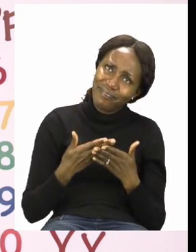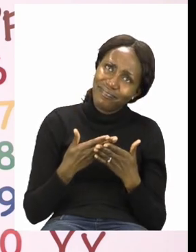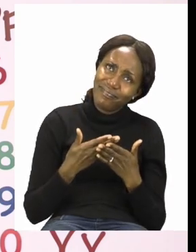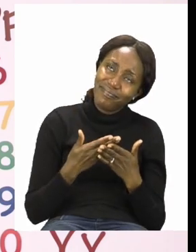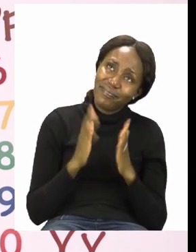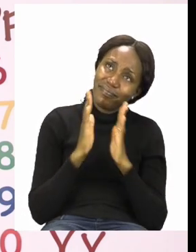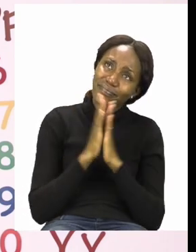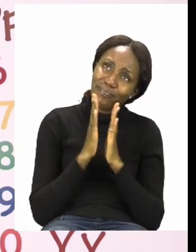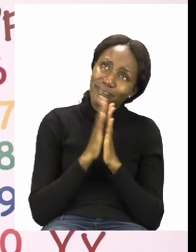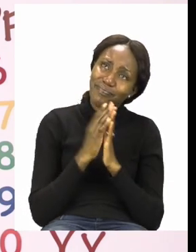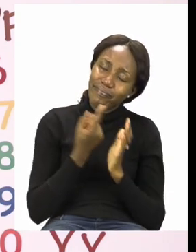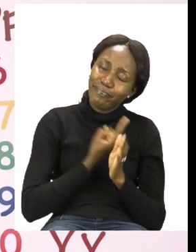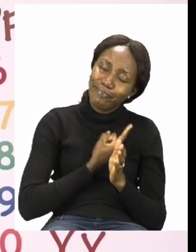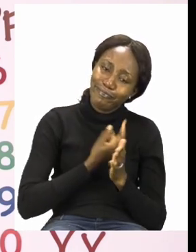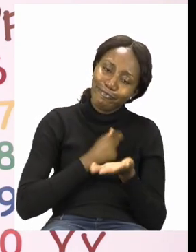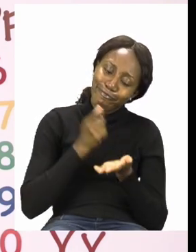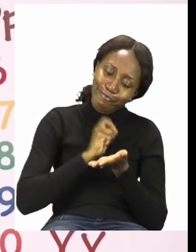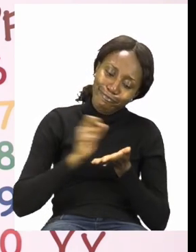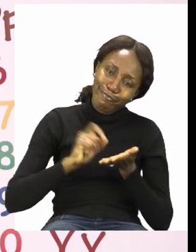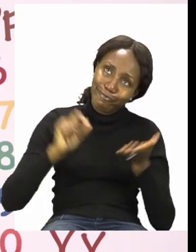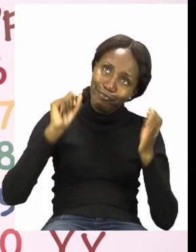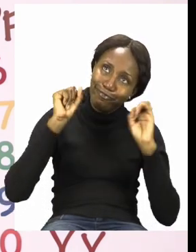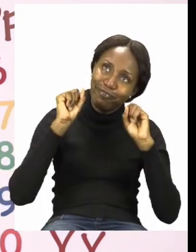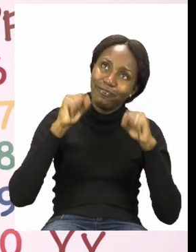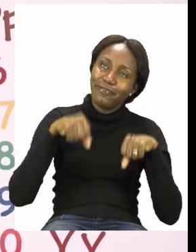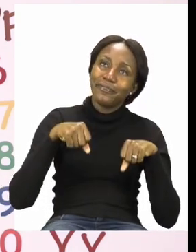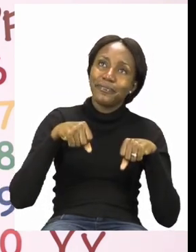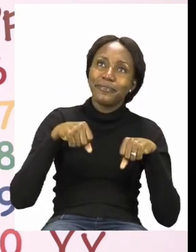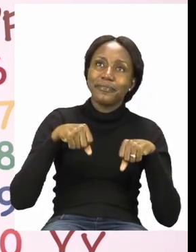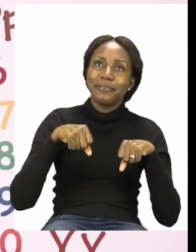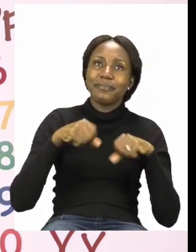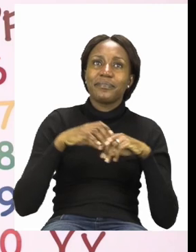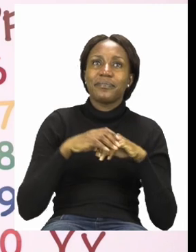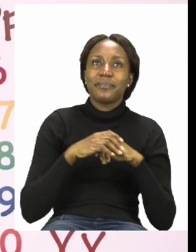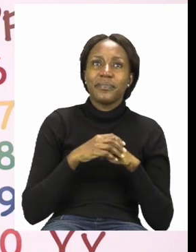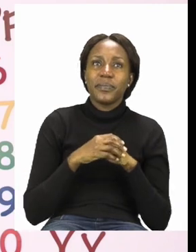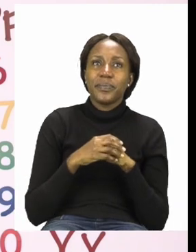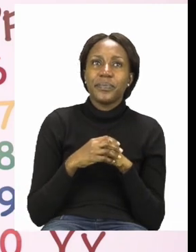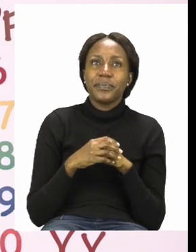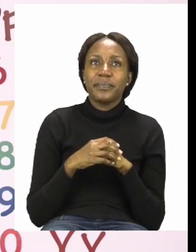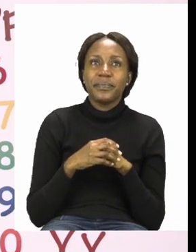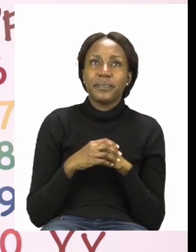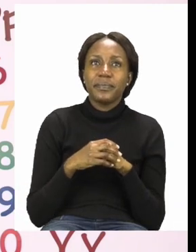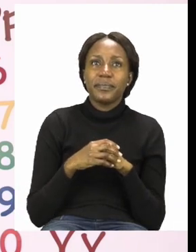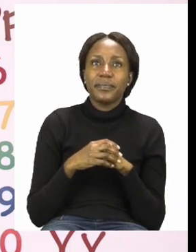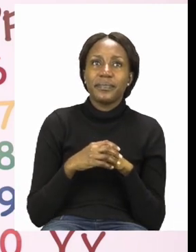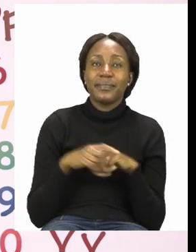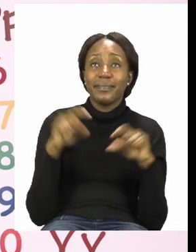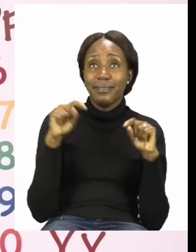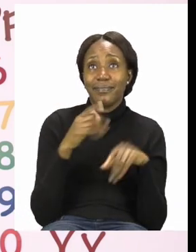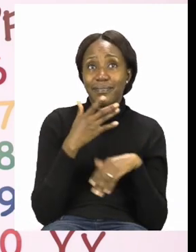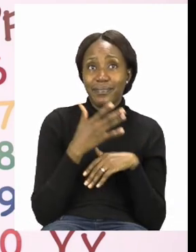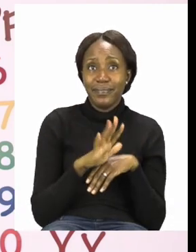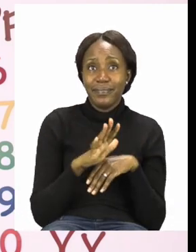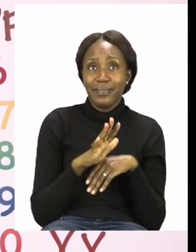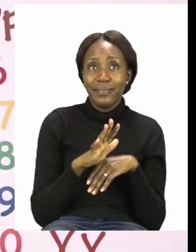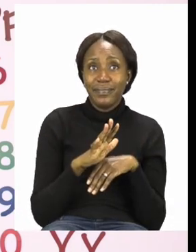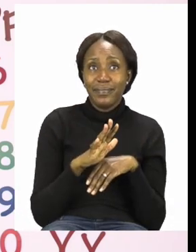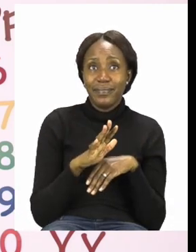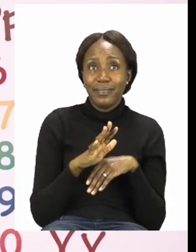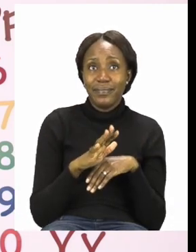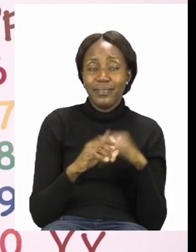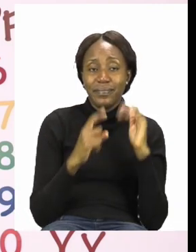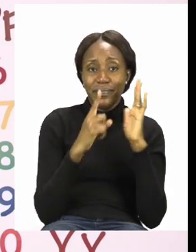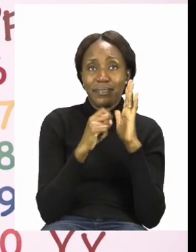that you end up finishing your exercises by yourself. Now that we are done, we need to